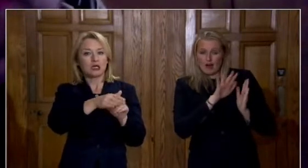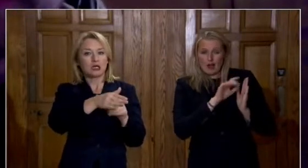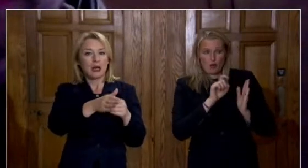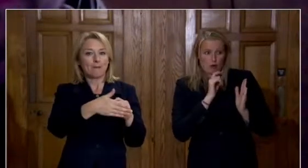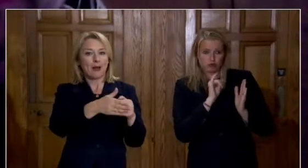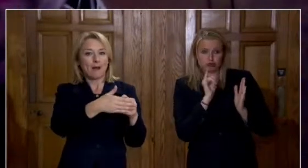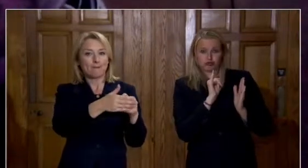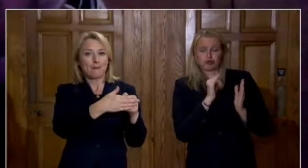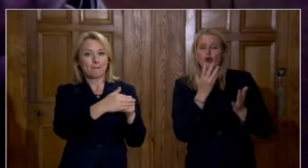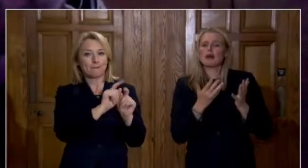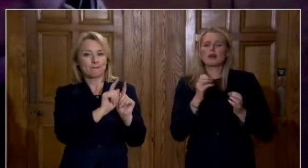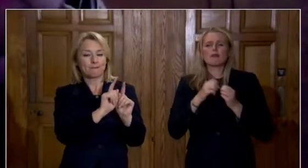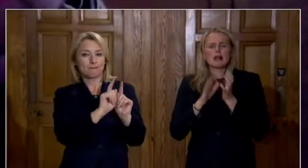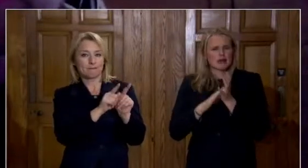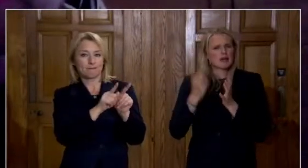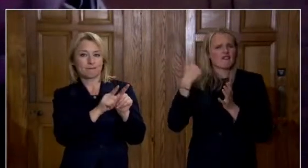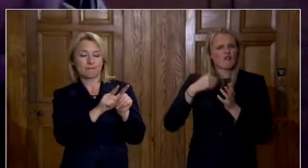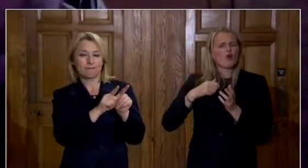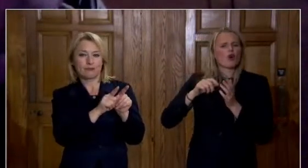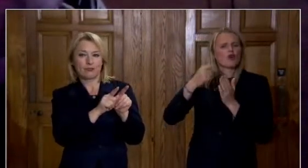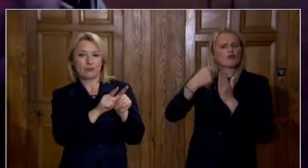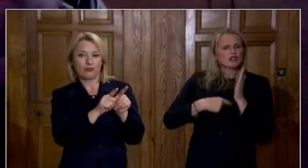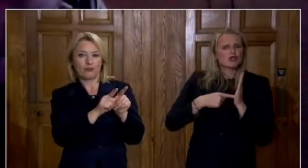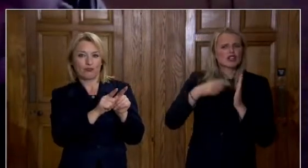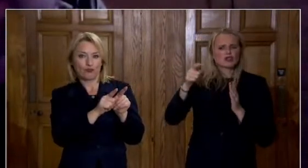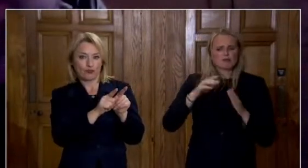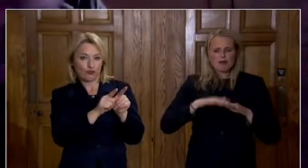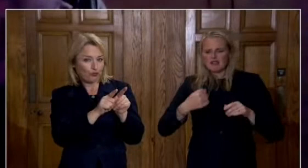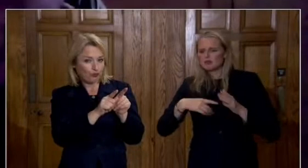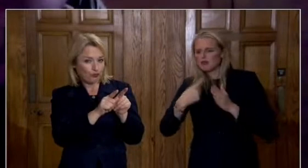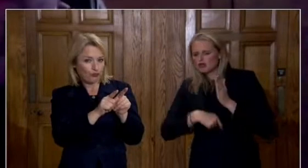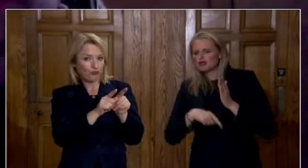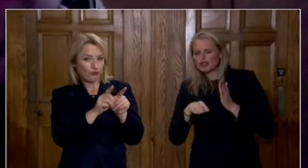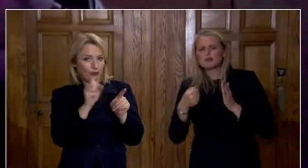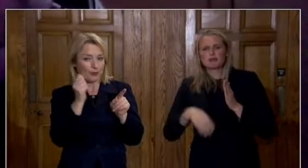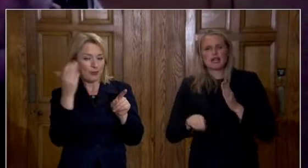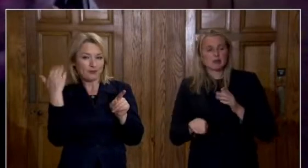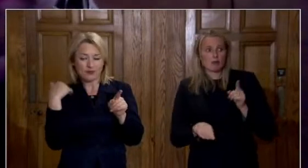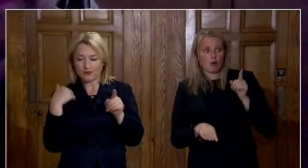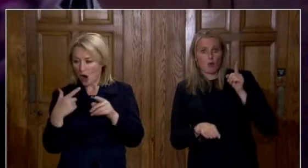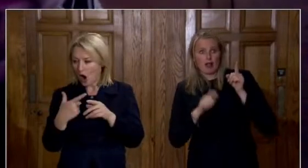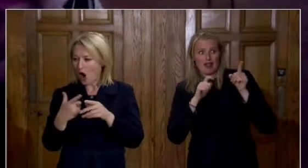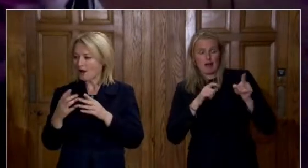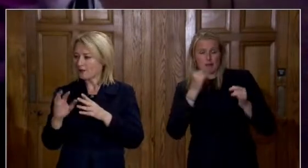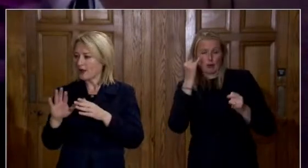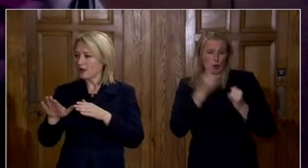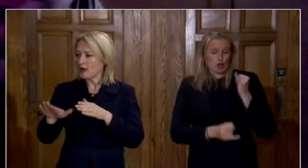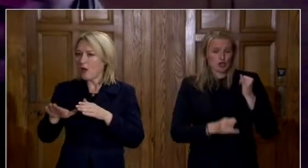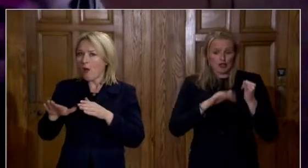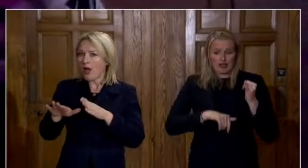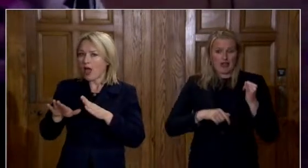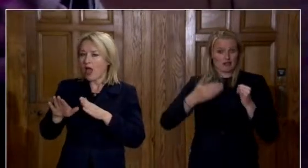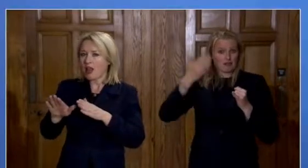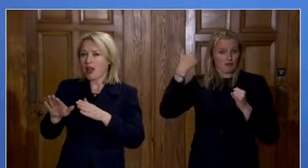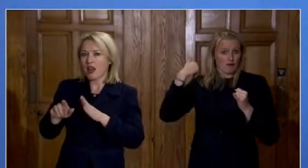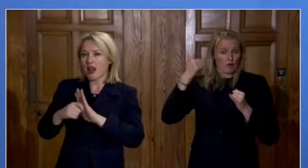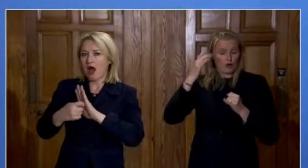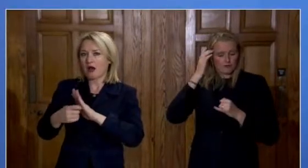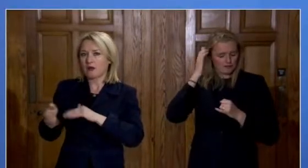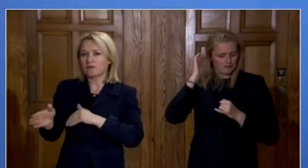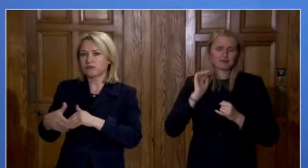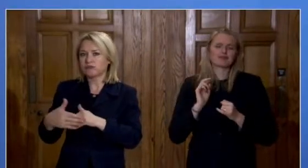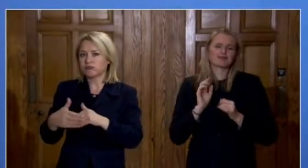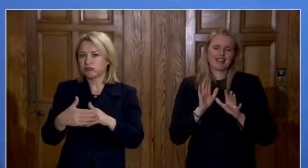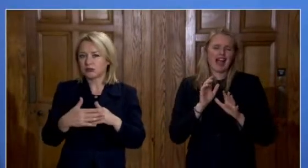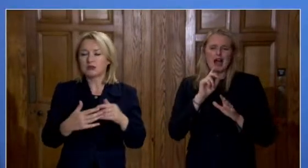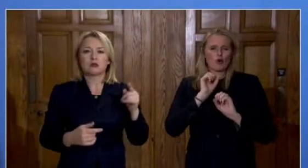the other um you know sort of postcode regions where there have been localized restrictions yeah now as i said